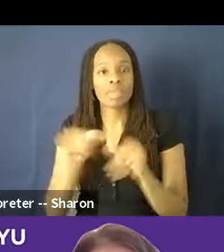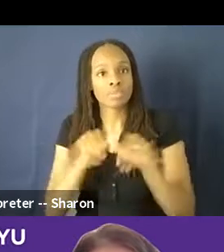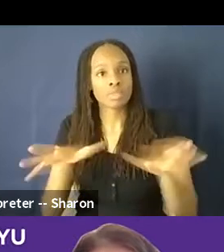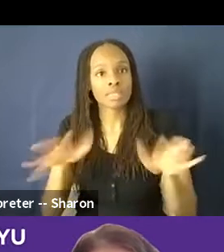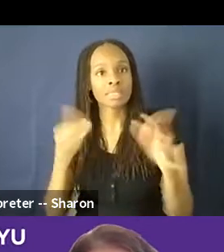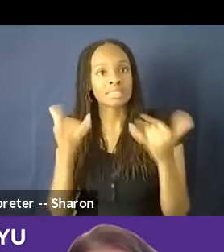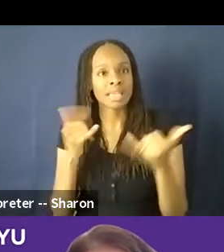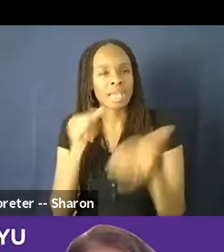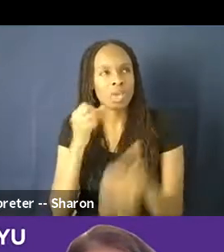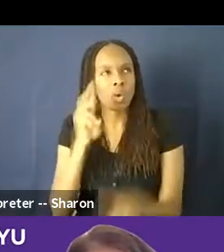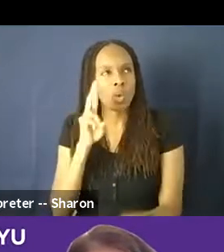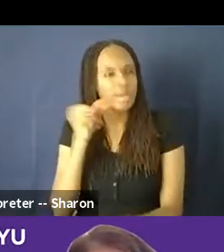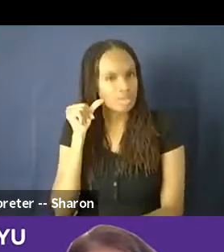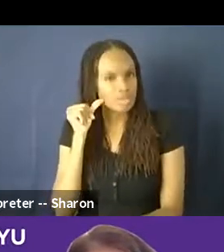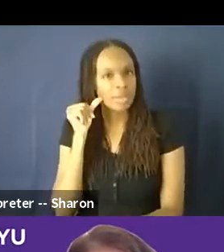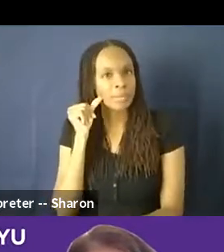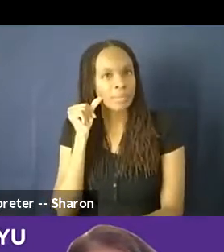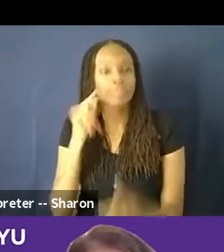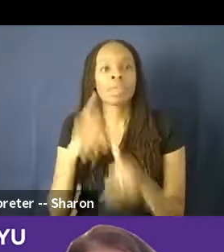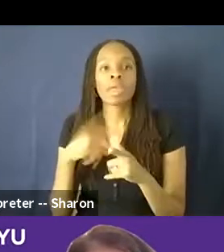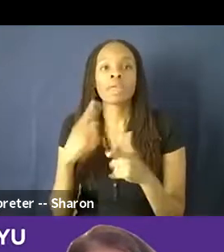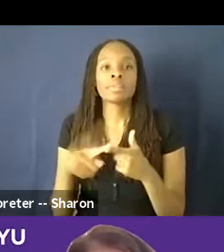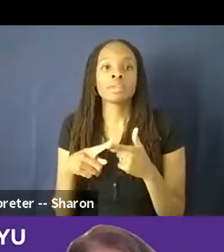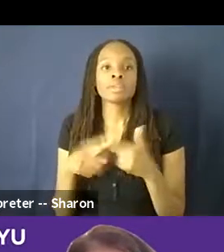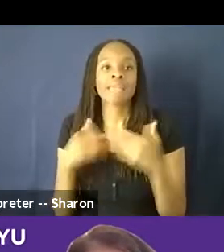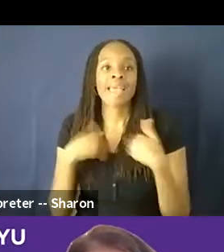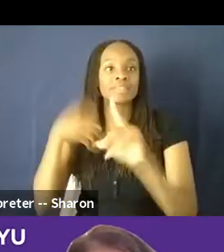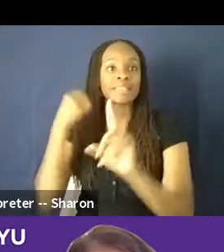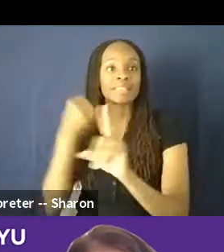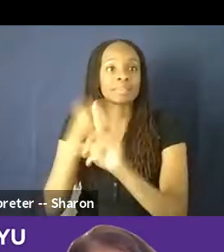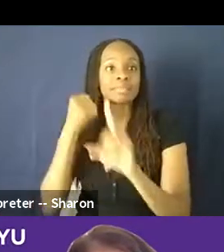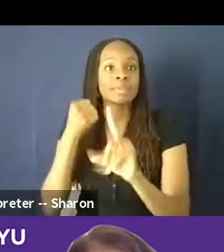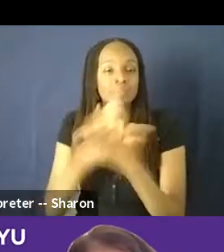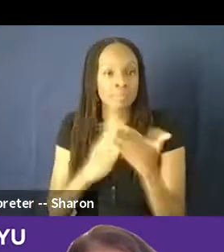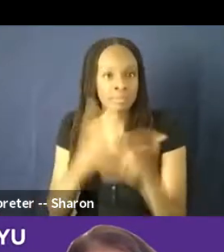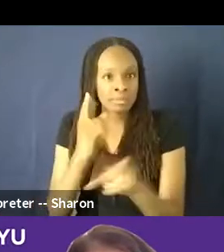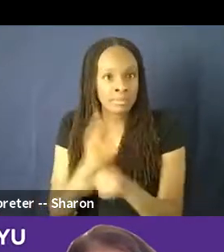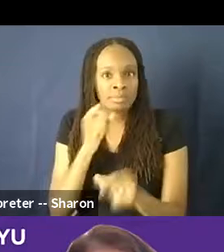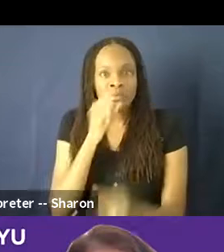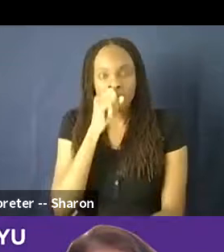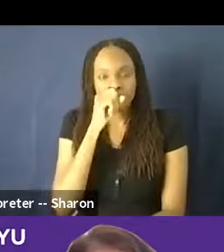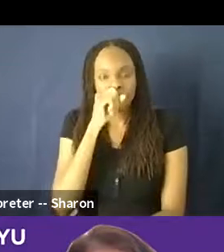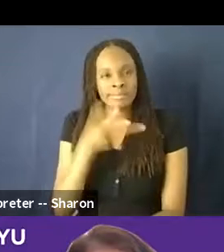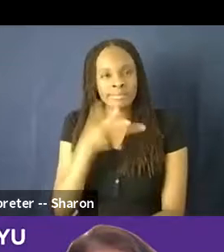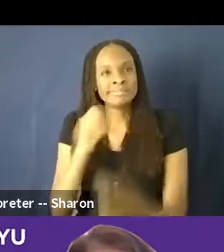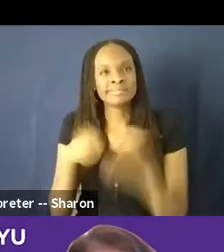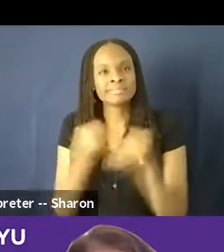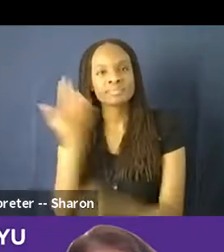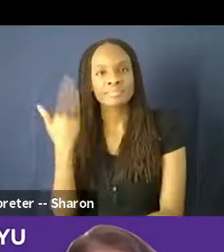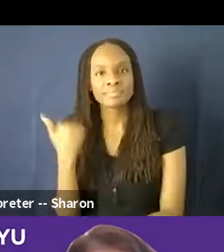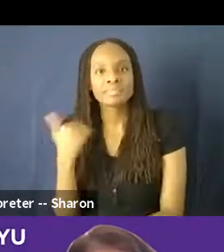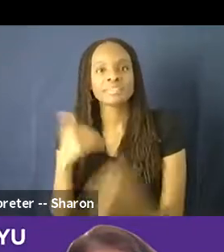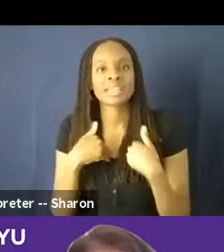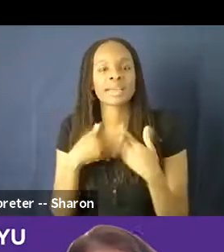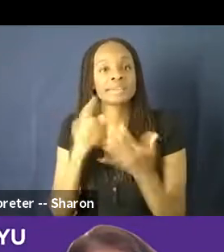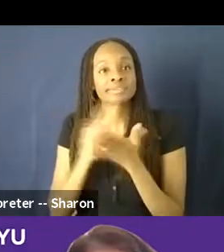yesterday. And then in terms of there's the impact piece, right? So a few years ago, we conducted a study with